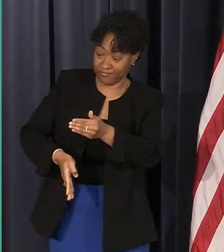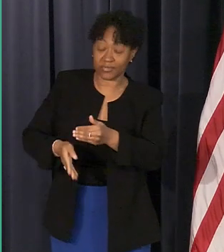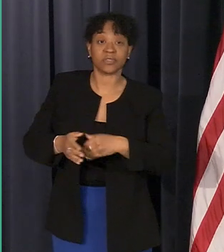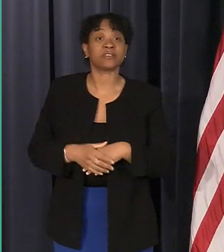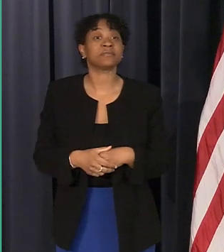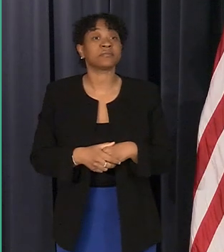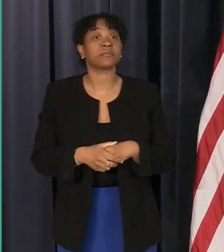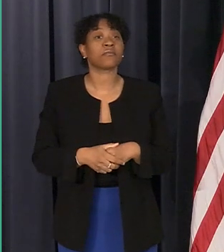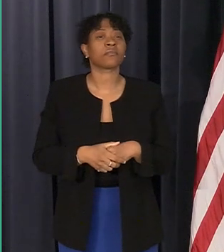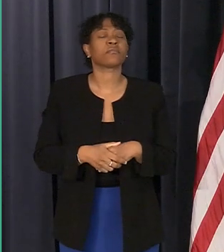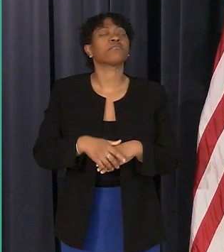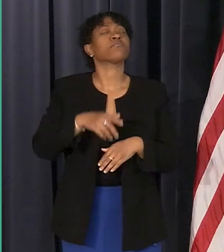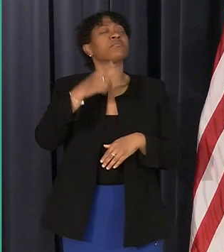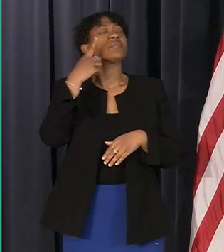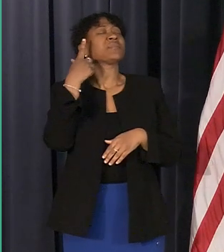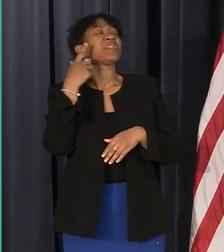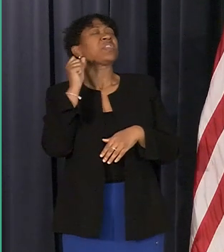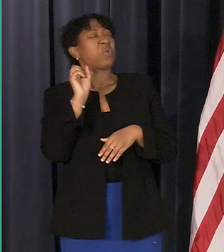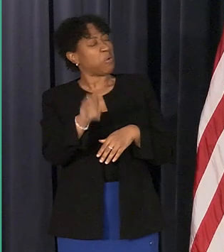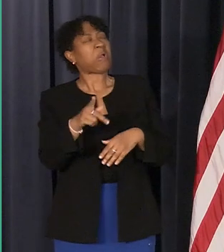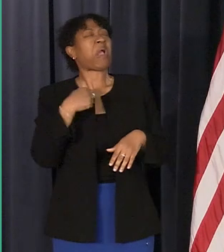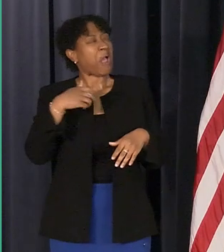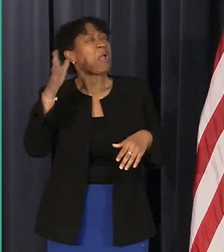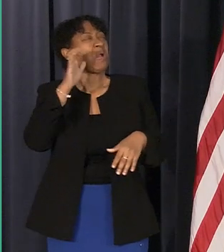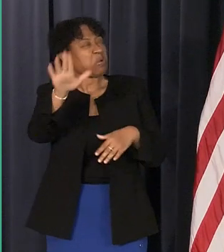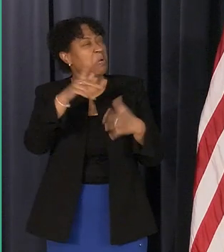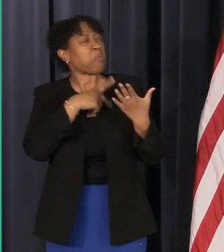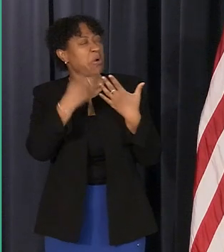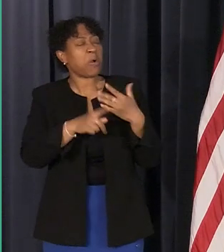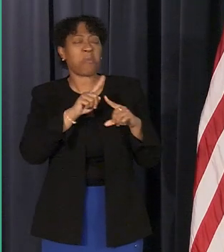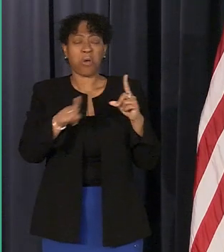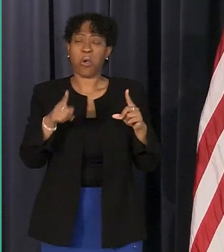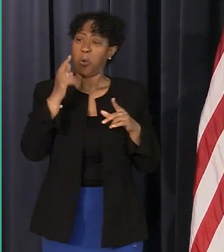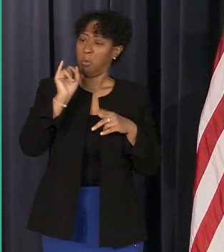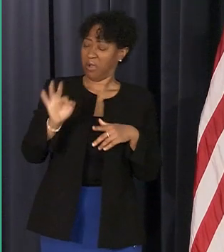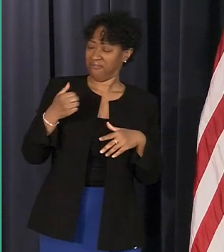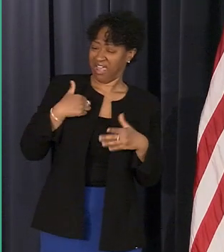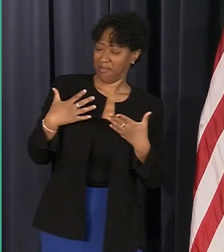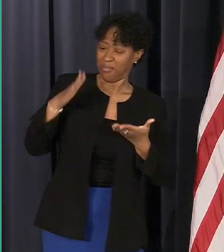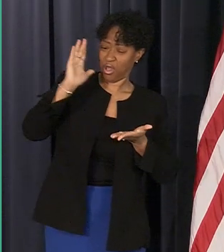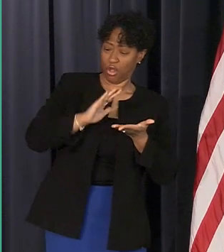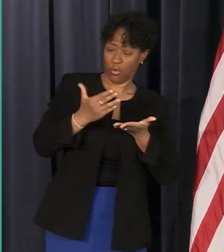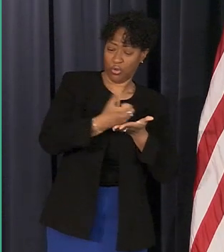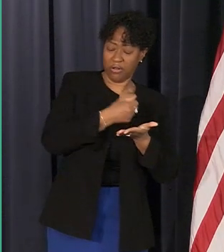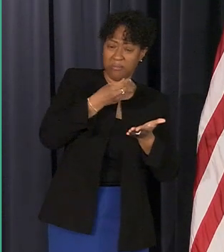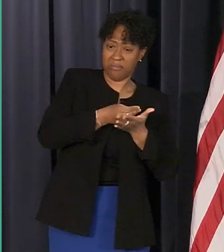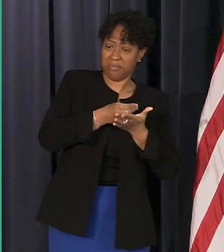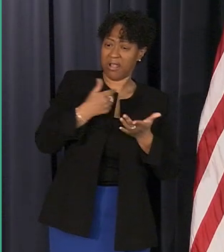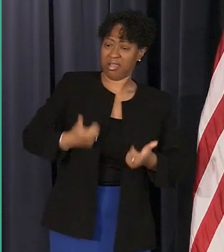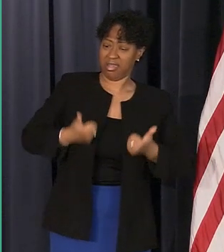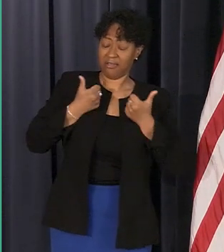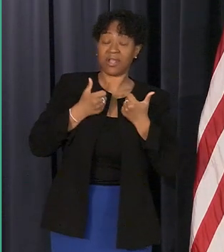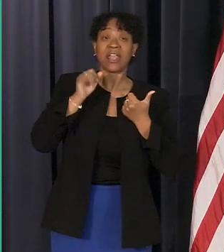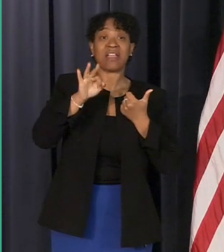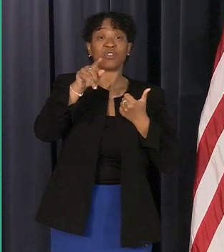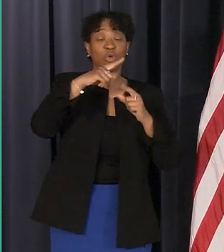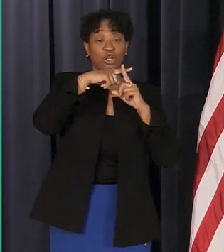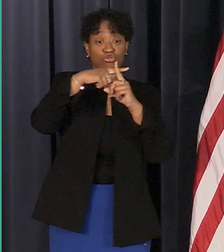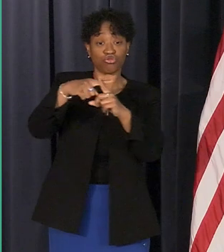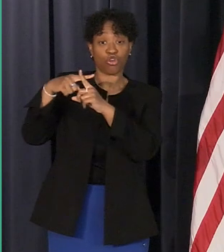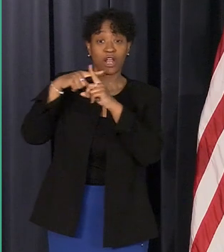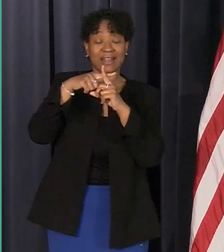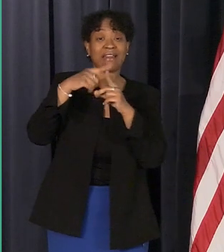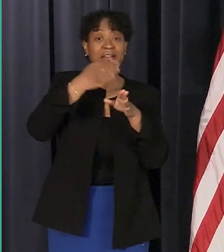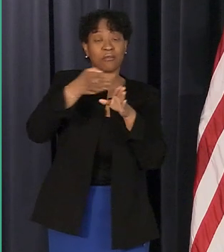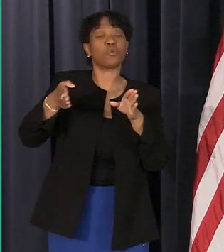so what if i'm a low income and own the home i live in if you live in a targeted neighborhood you will be eligible